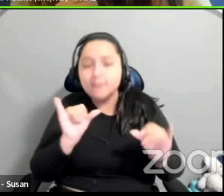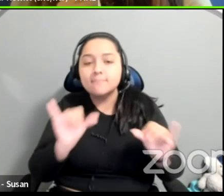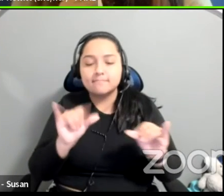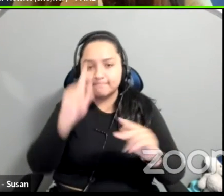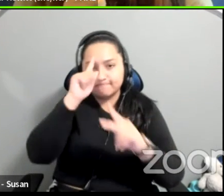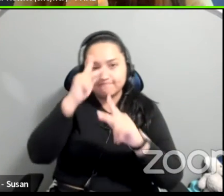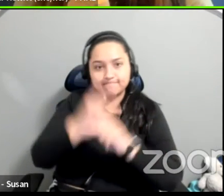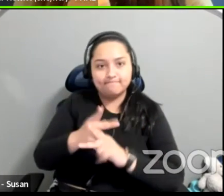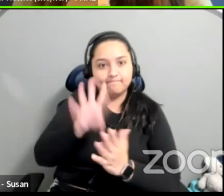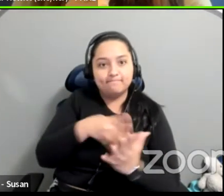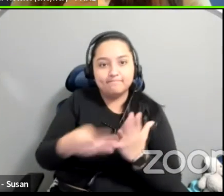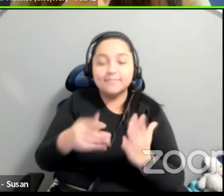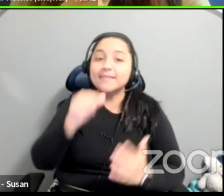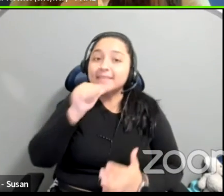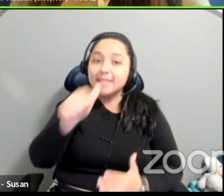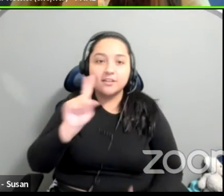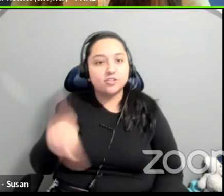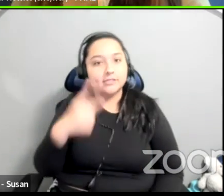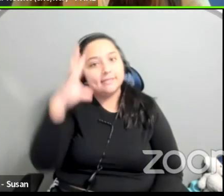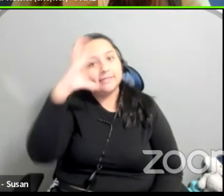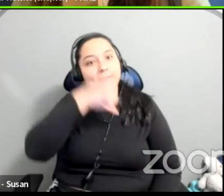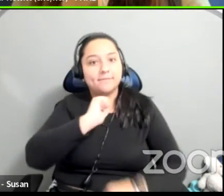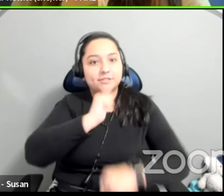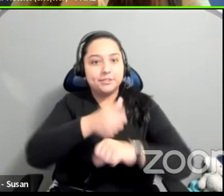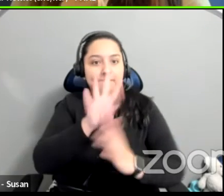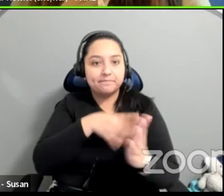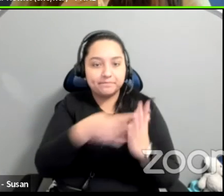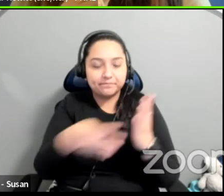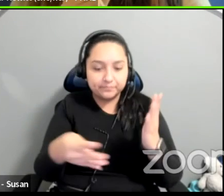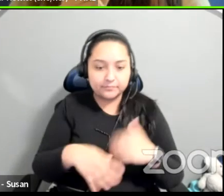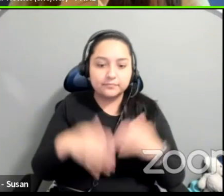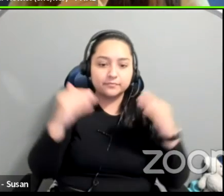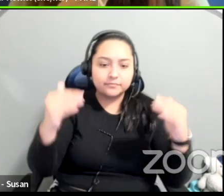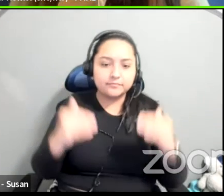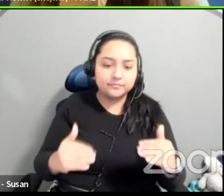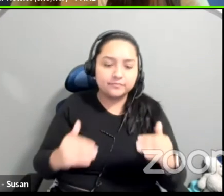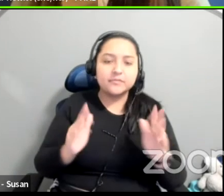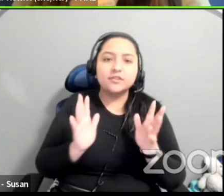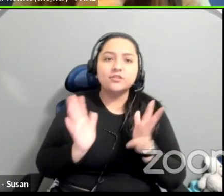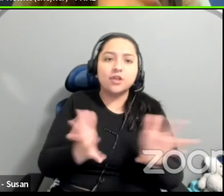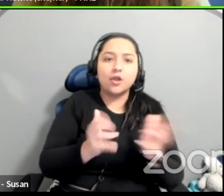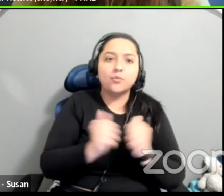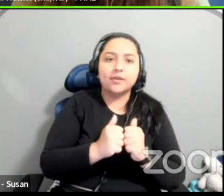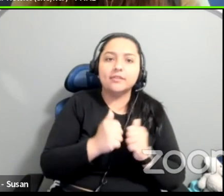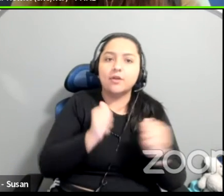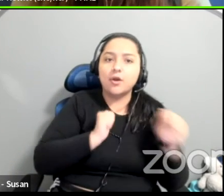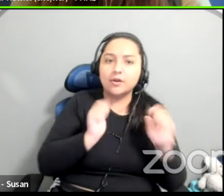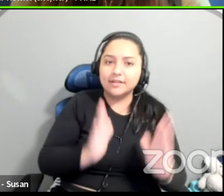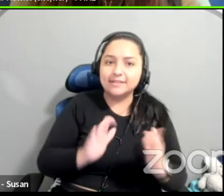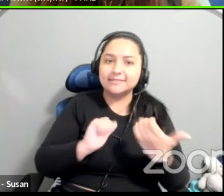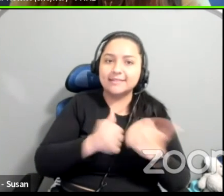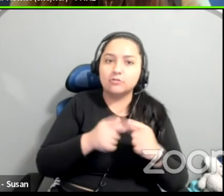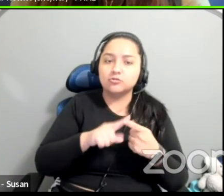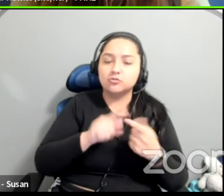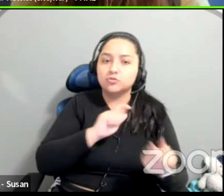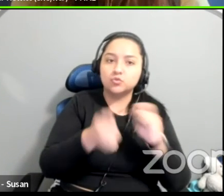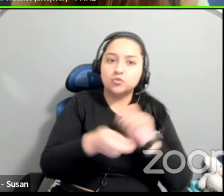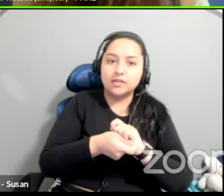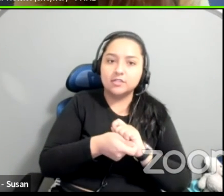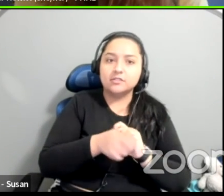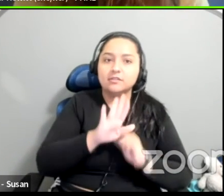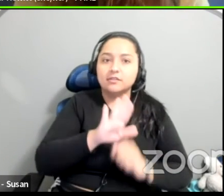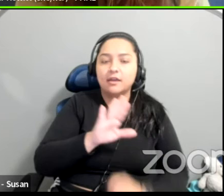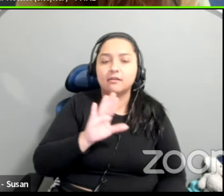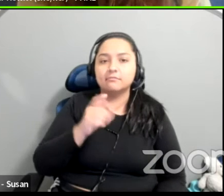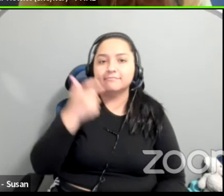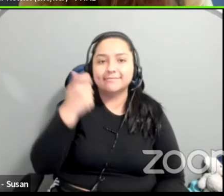Um, we can create a caregiver fund designation on our giving page. We can talk with artists about how to switch their caregiver stipend into a reimbursement.